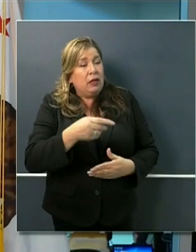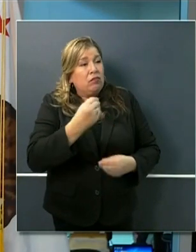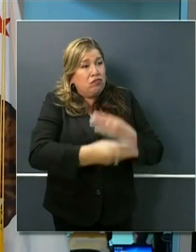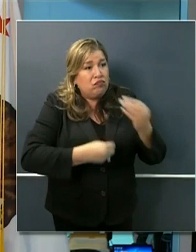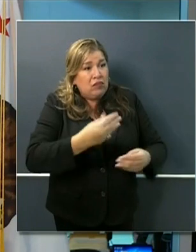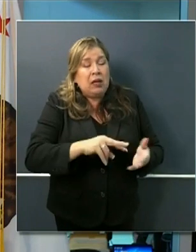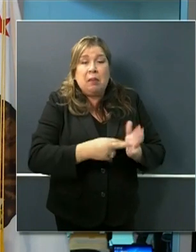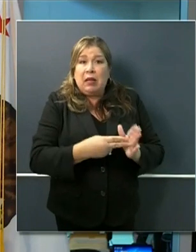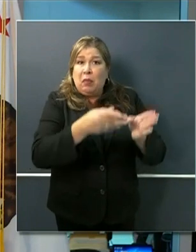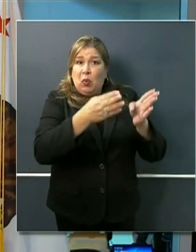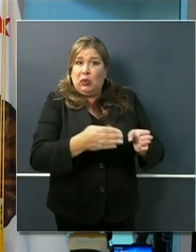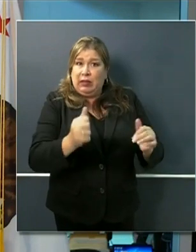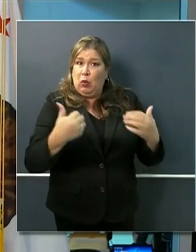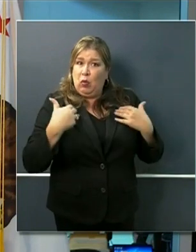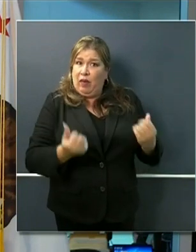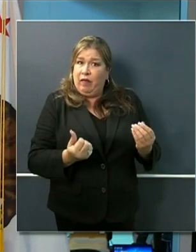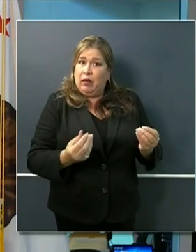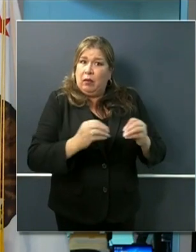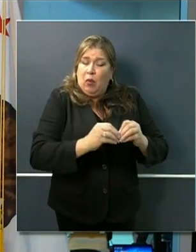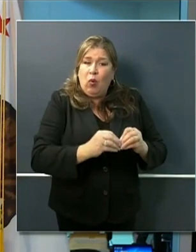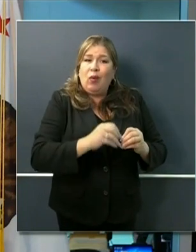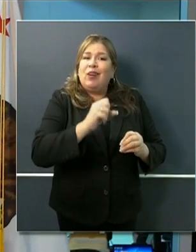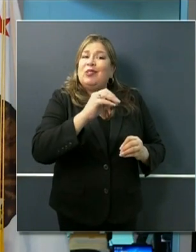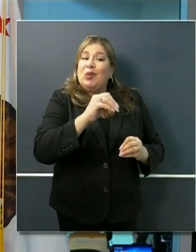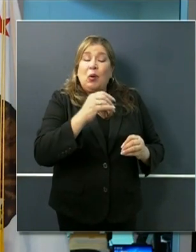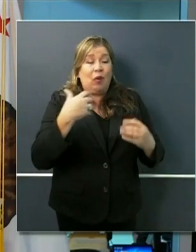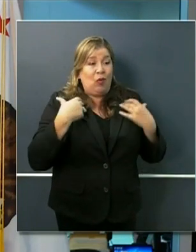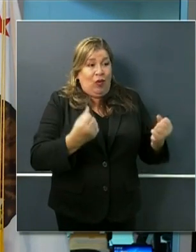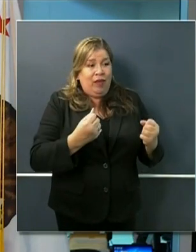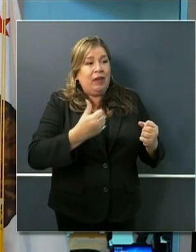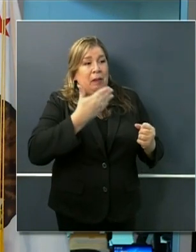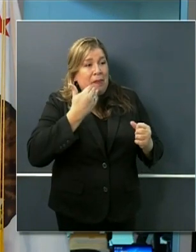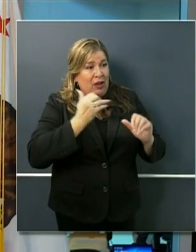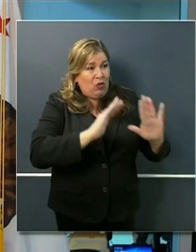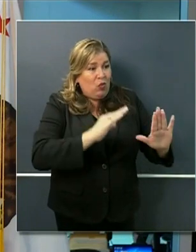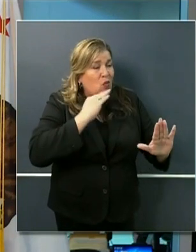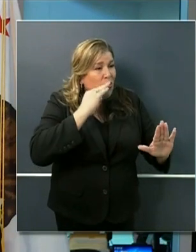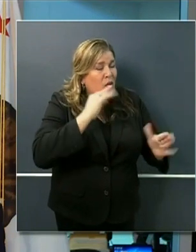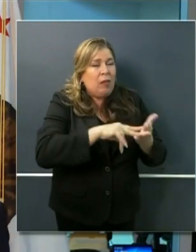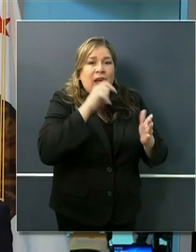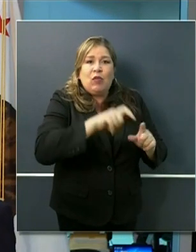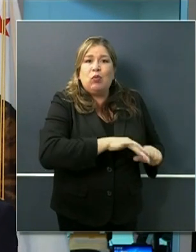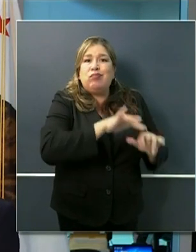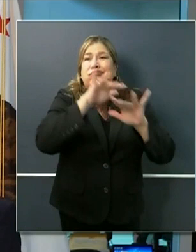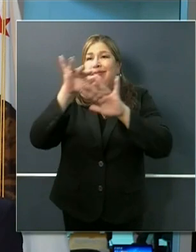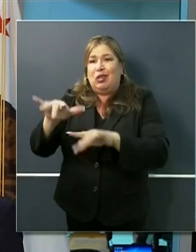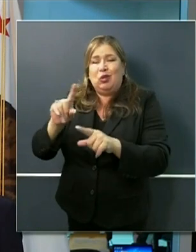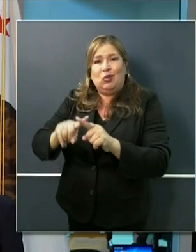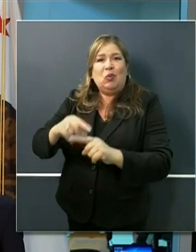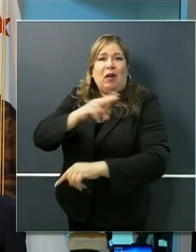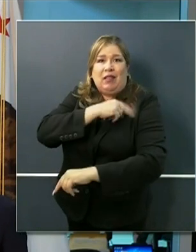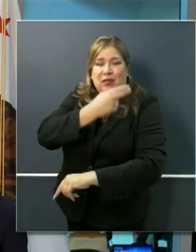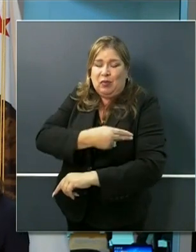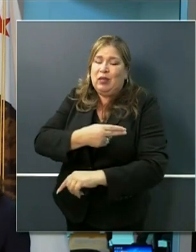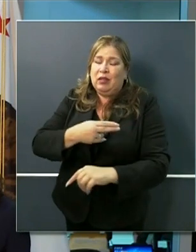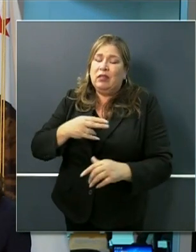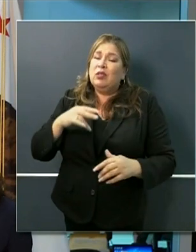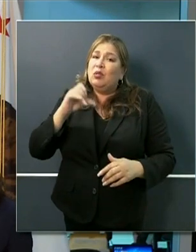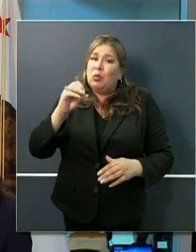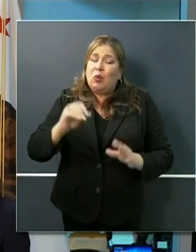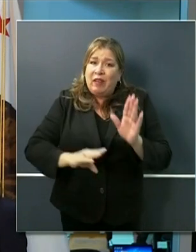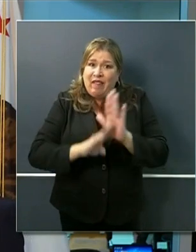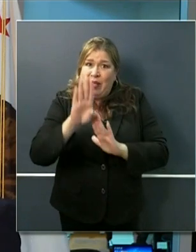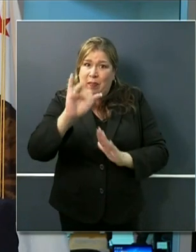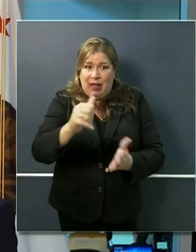more quickly and also not to end up in our care delivery system and put more pressure on our care delivery system this is an opportunity to save lives and for